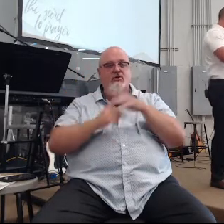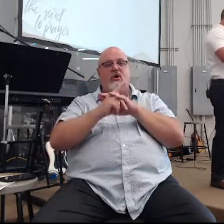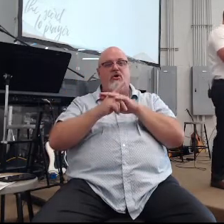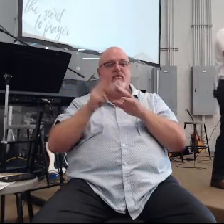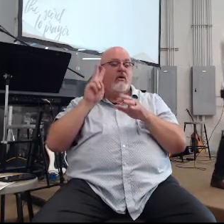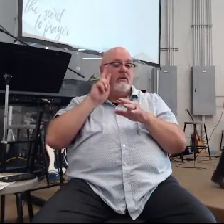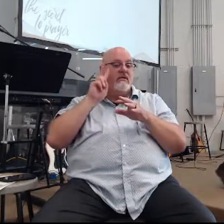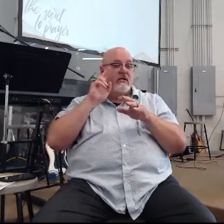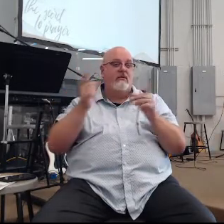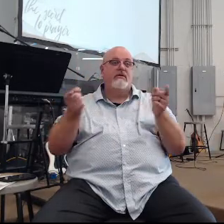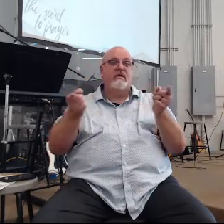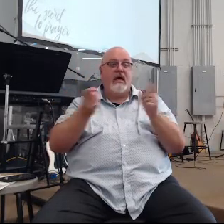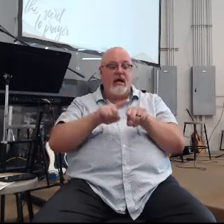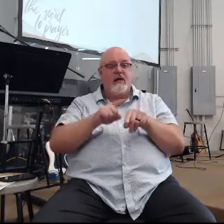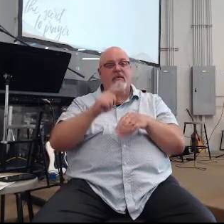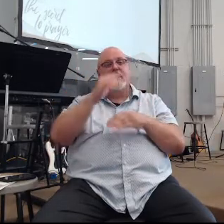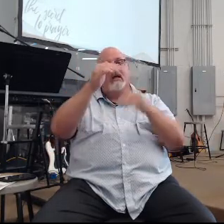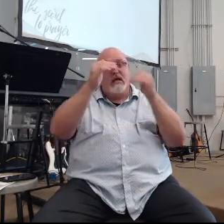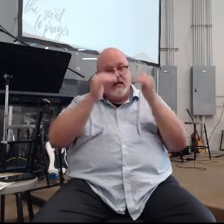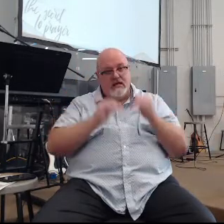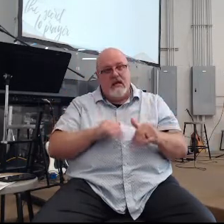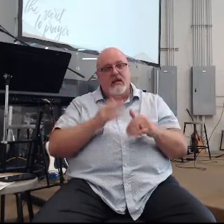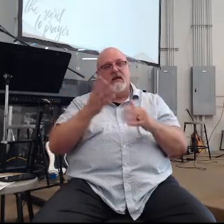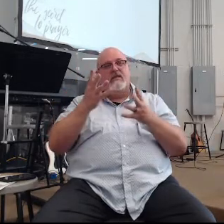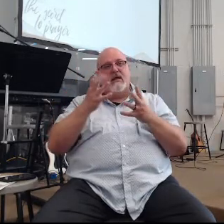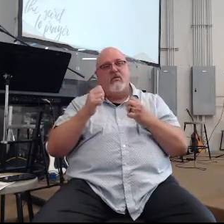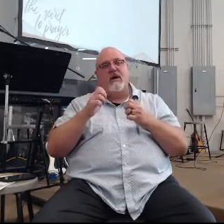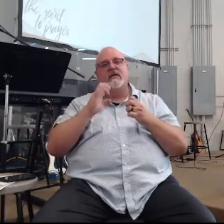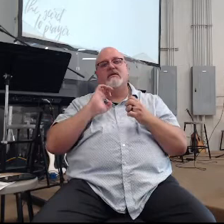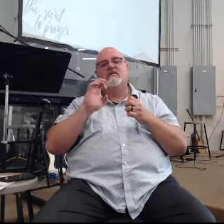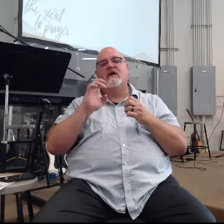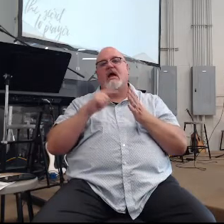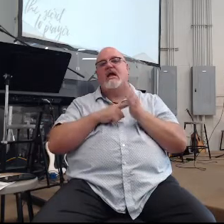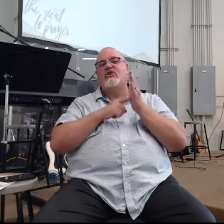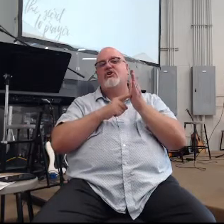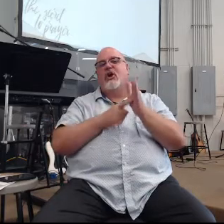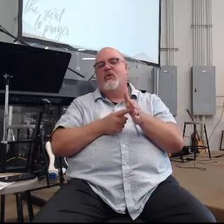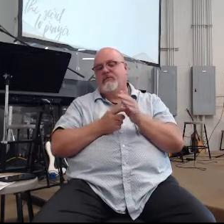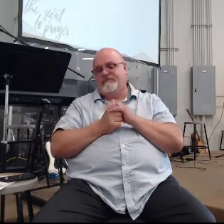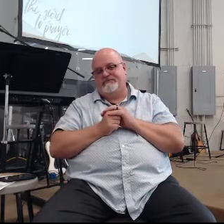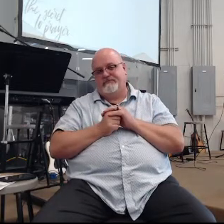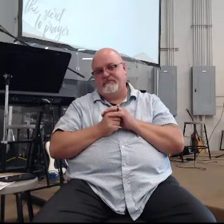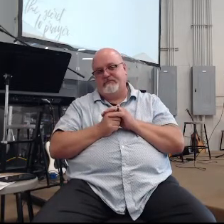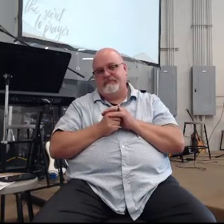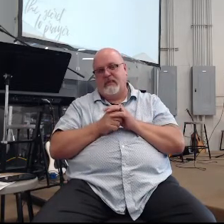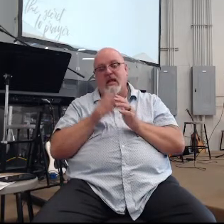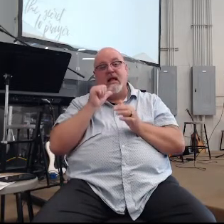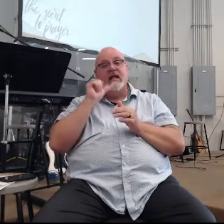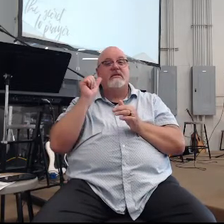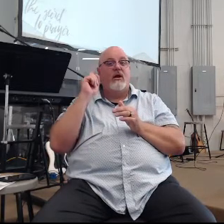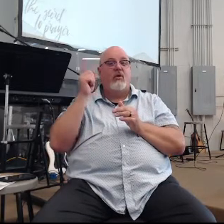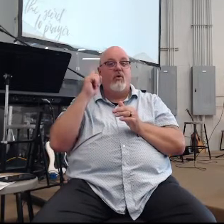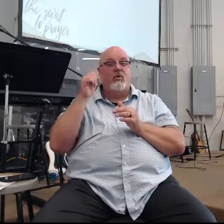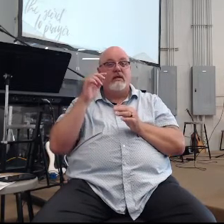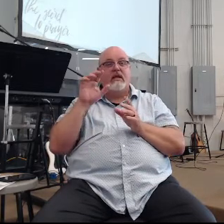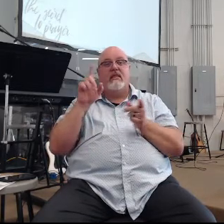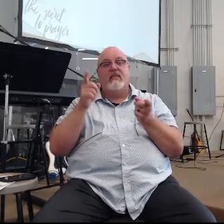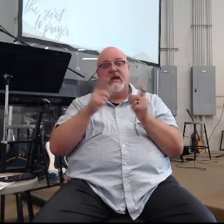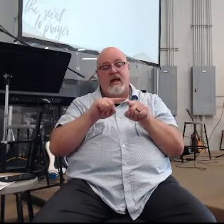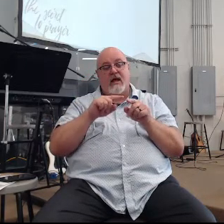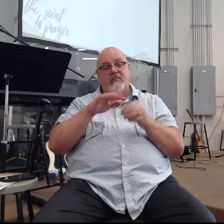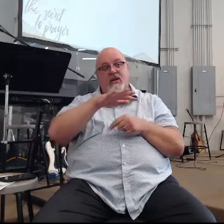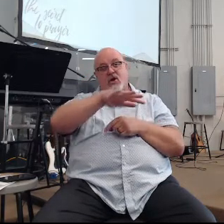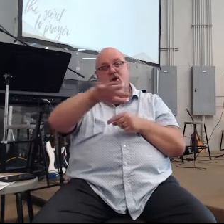what was about to happen next they wanted some entertainment this is not just a scene that happened around